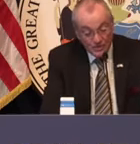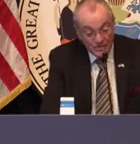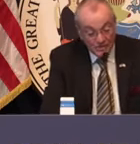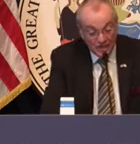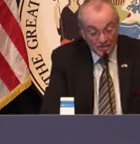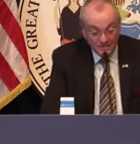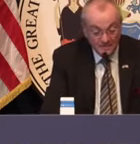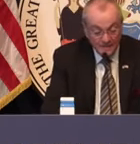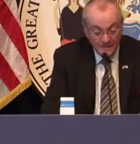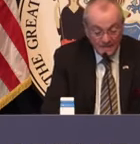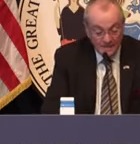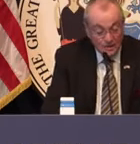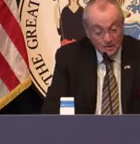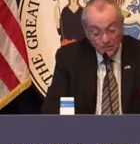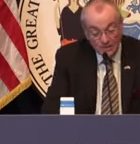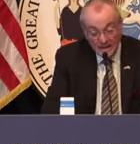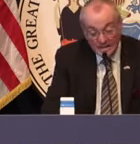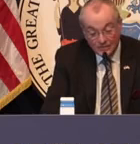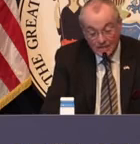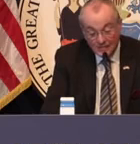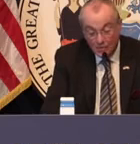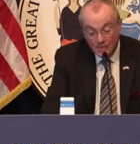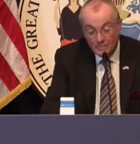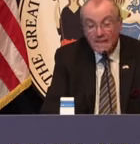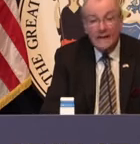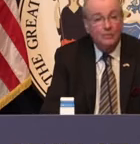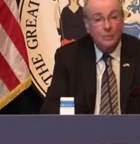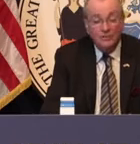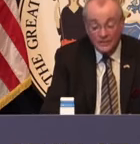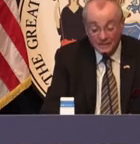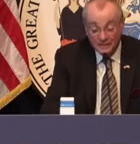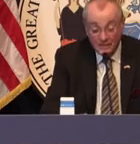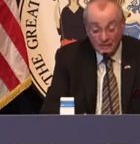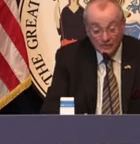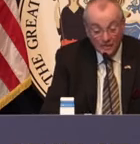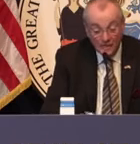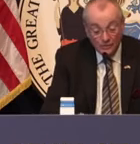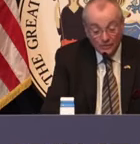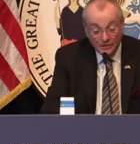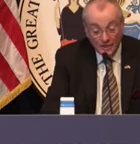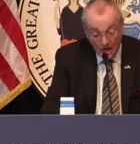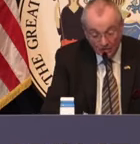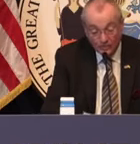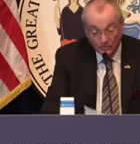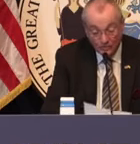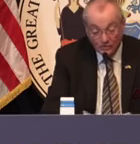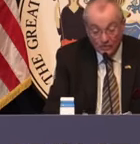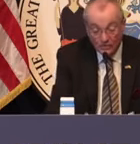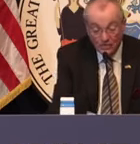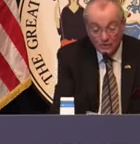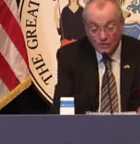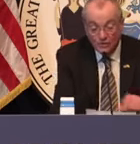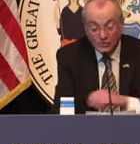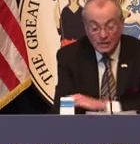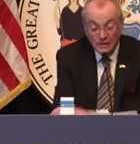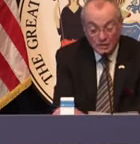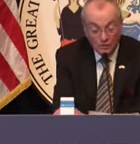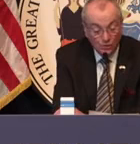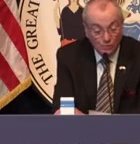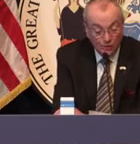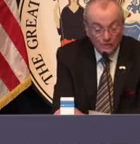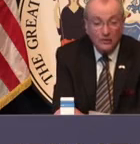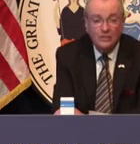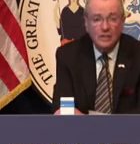in their children's education. He showed kindness to everyone and made everyone feel at ease. He received honors for his service from the New Jersey